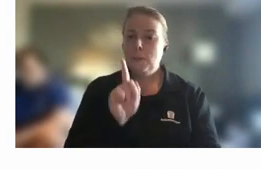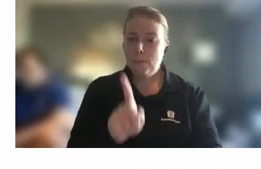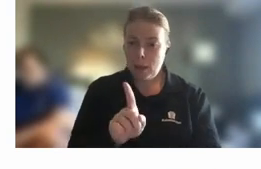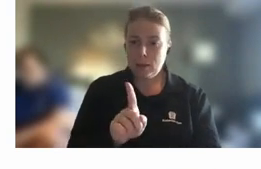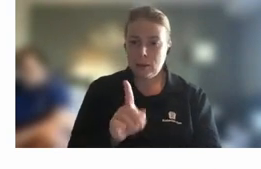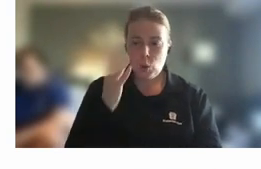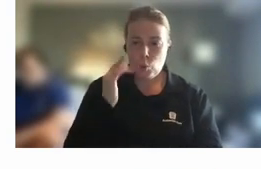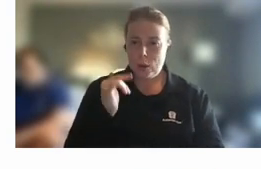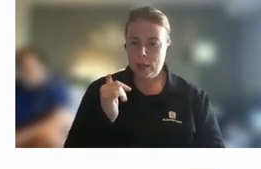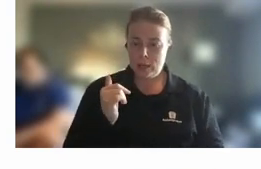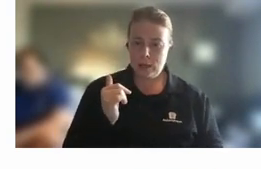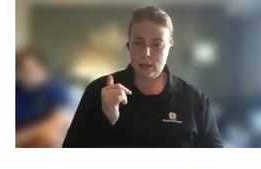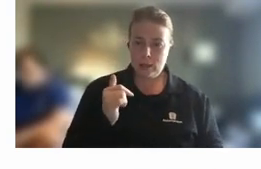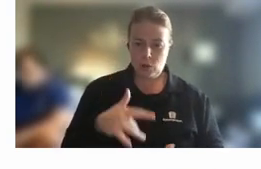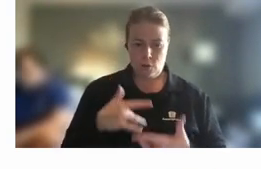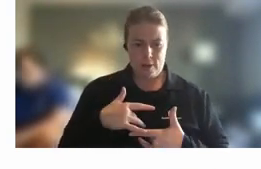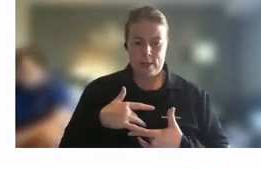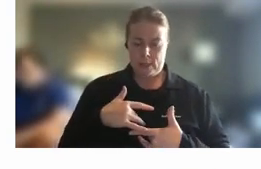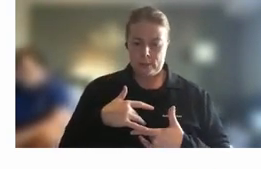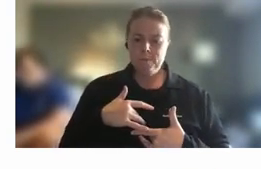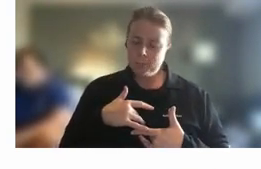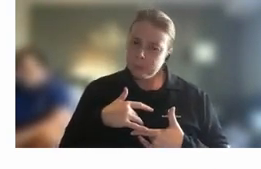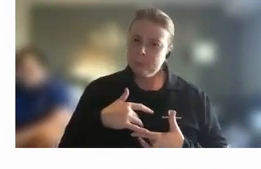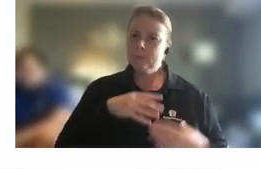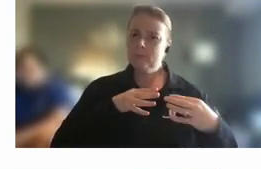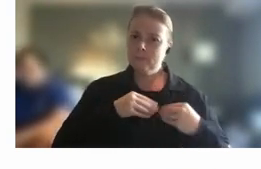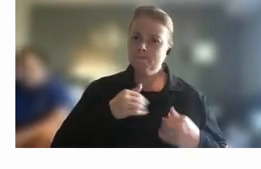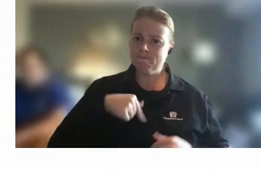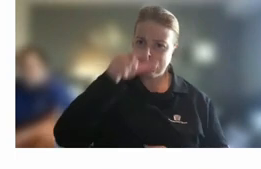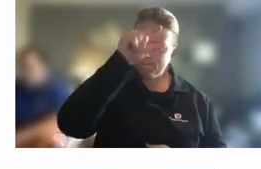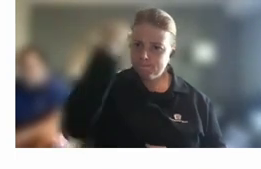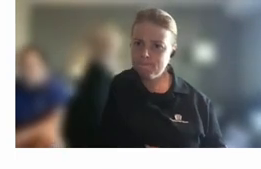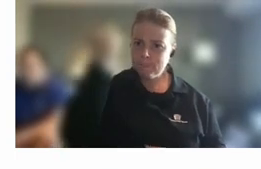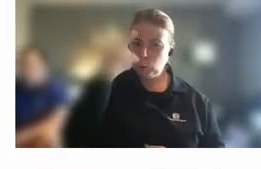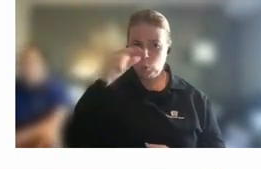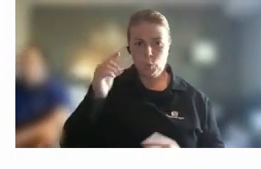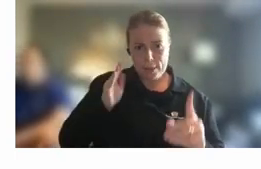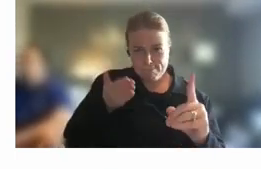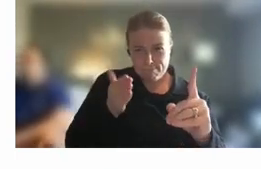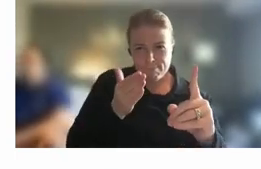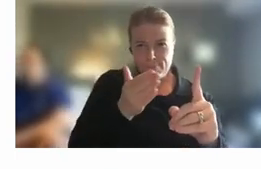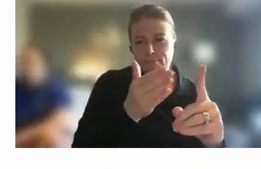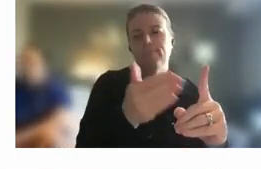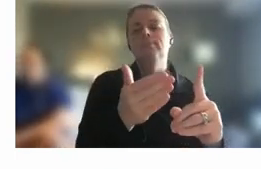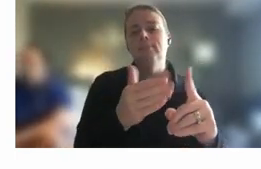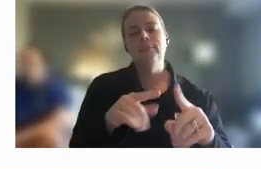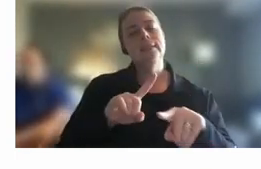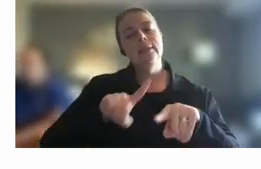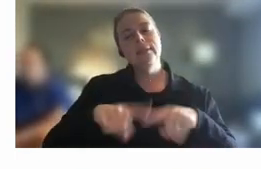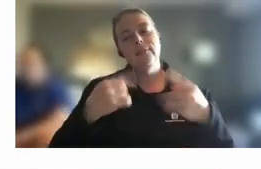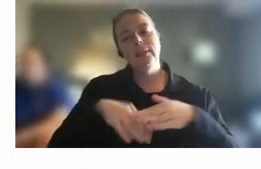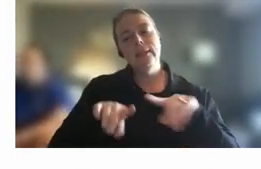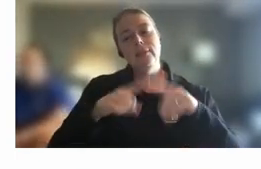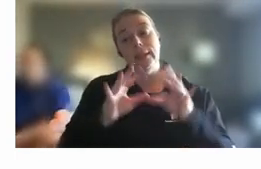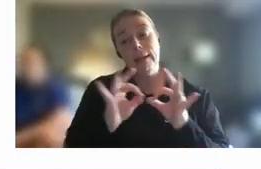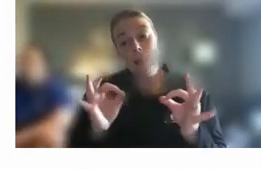driven by that and by that purpose it is something that we can really bring to life and it's different in different agencies in the way